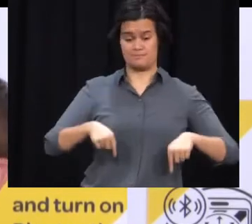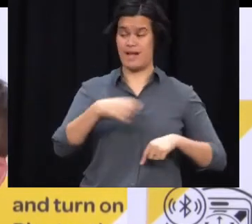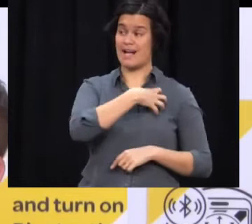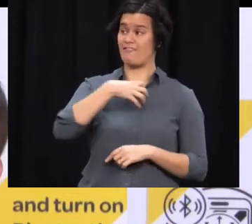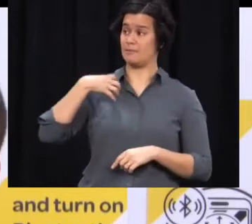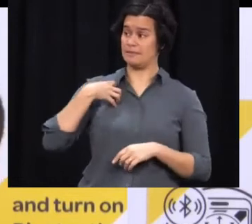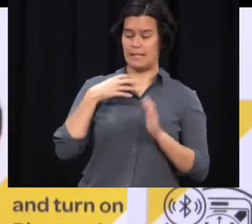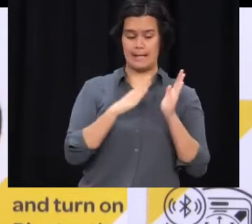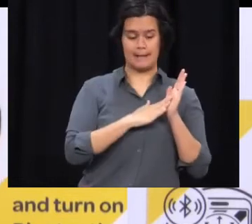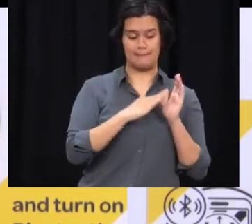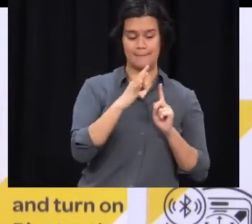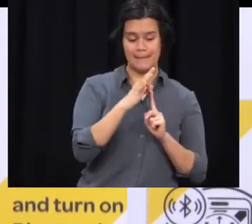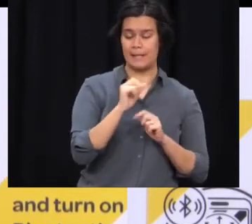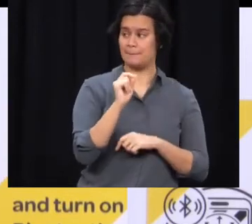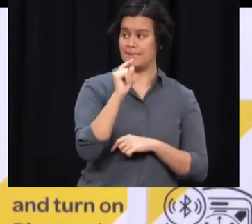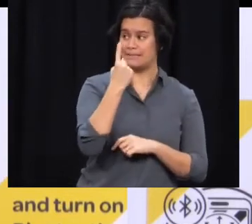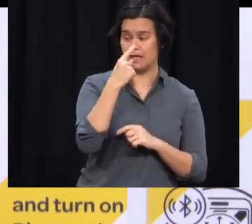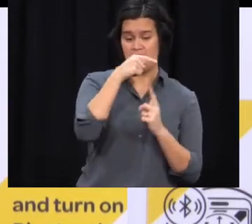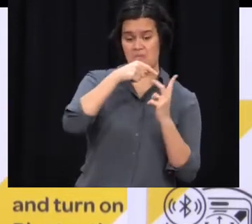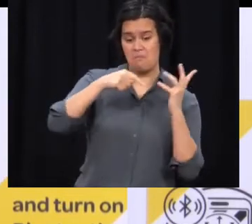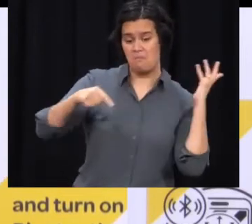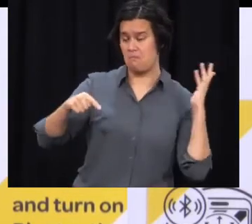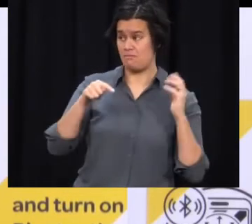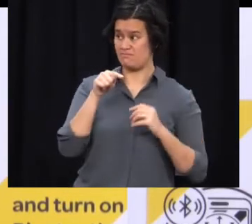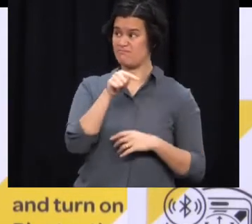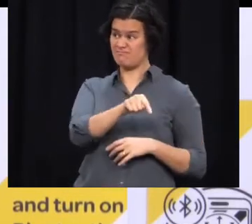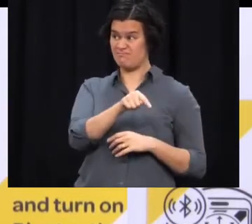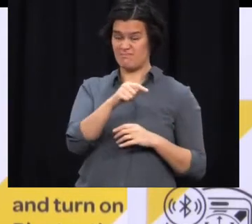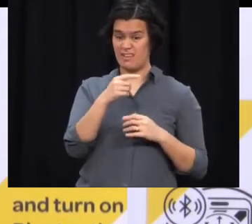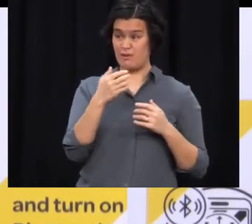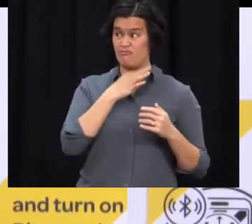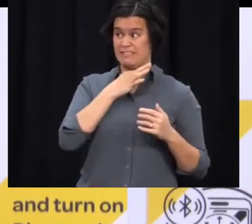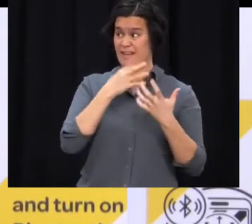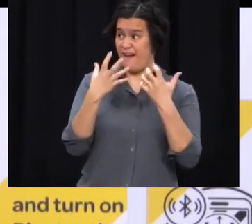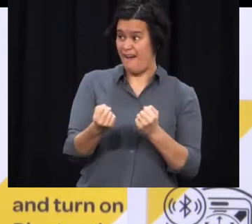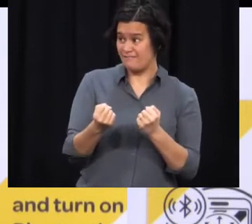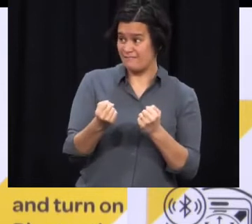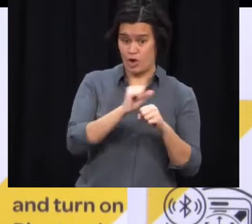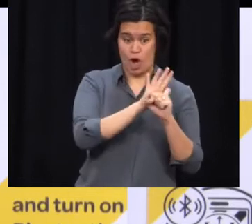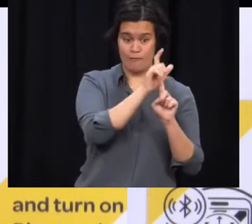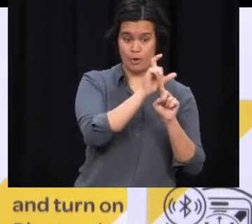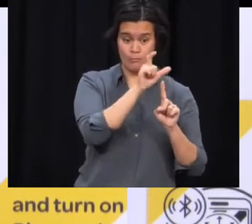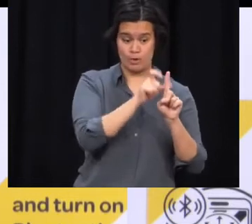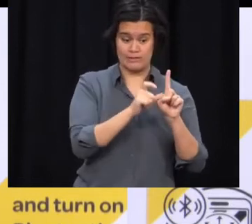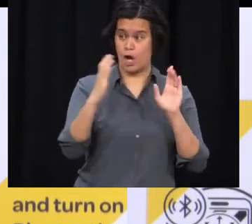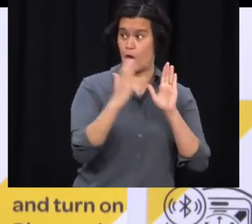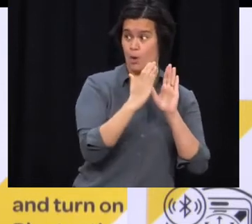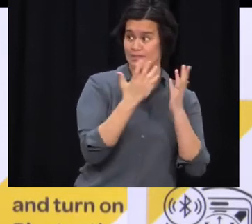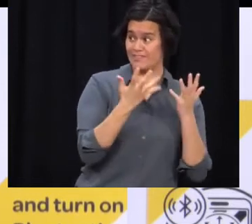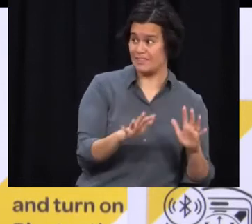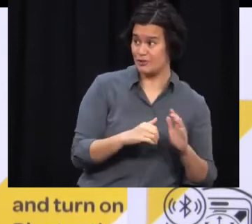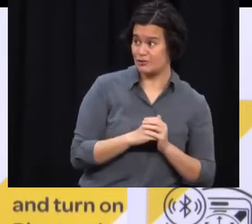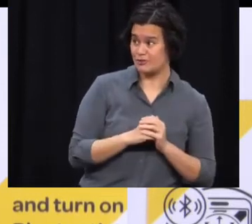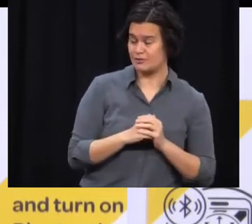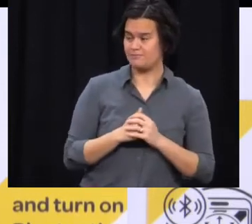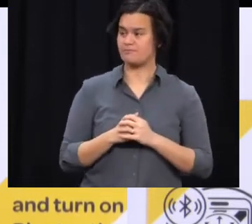are a large number of close contacts now? No, not so far. I'm aware that people will ask questions, I think it was yesterday about the University of